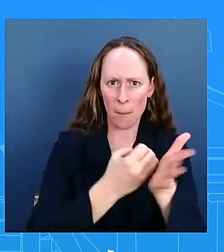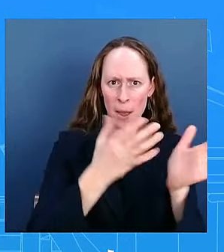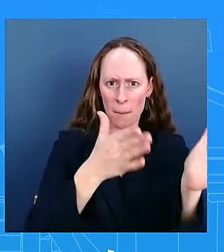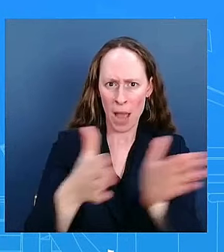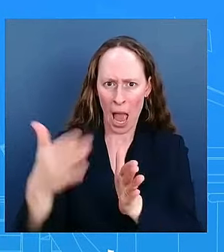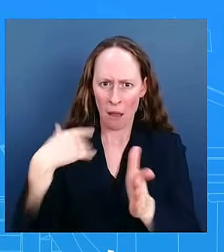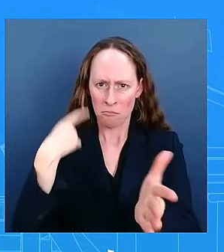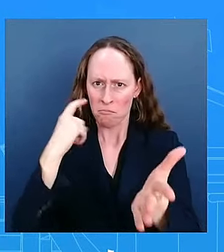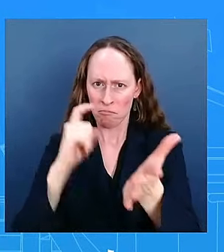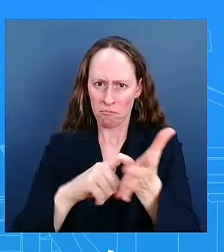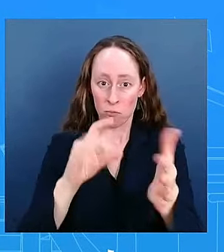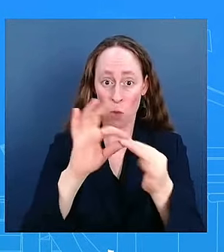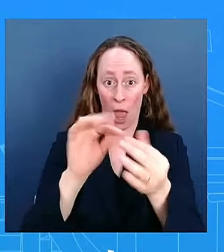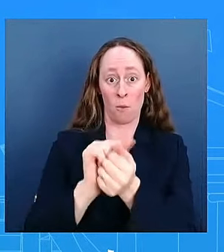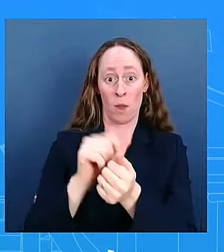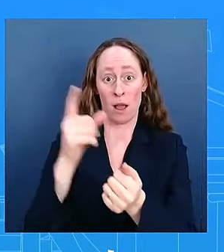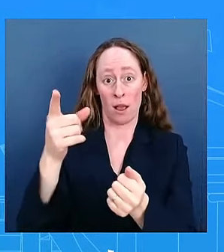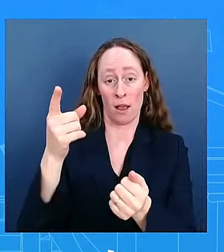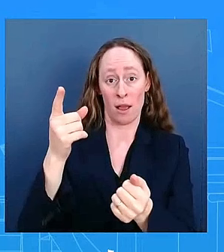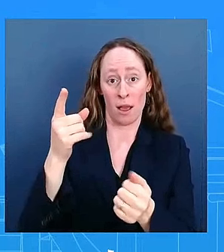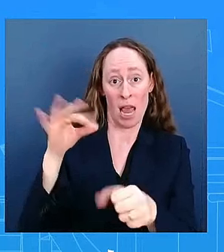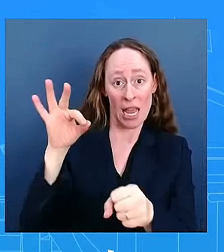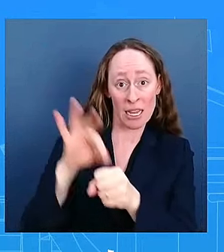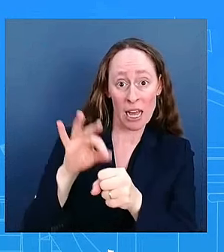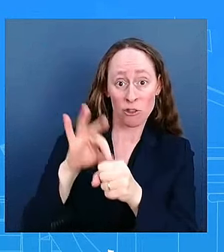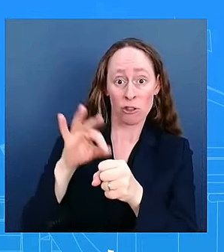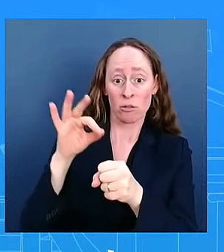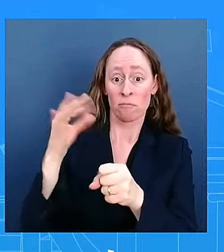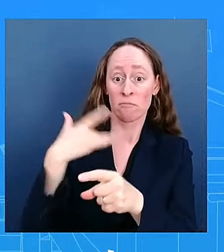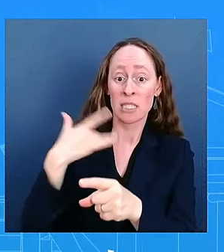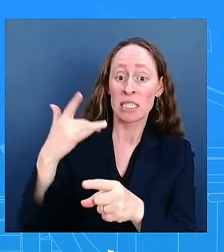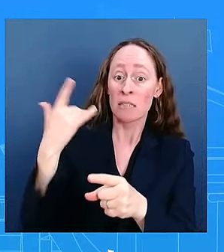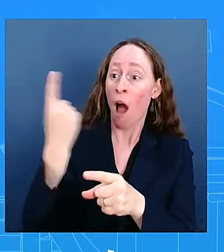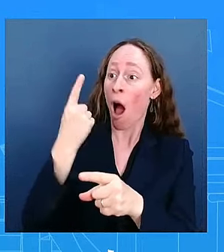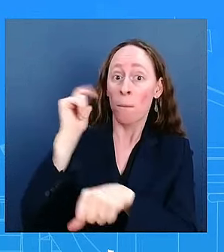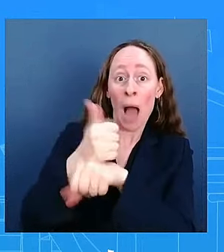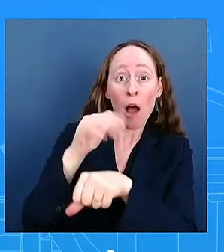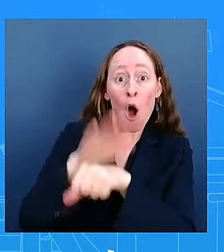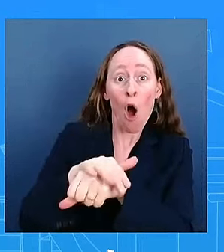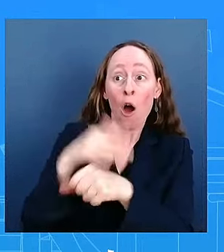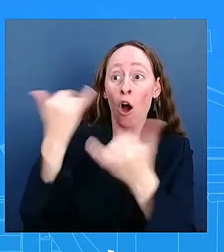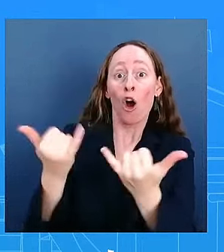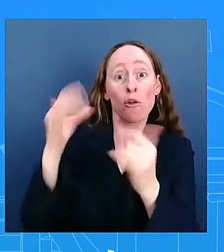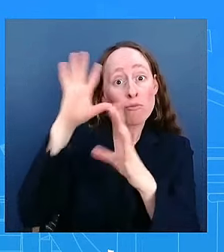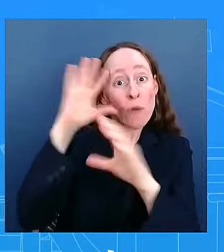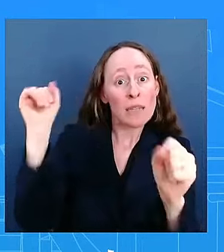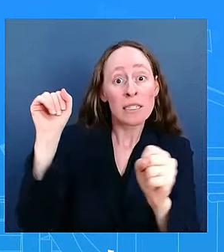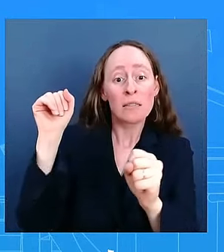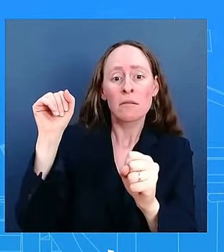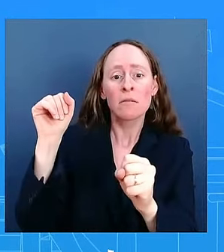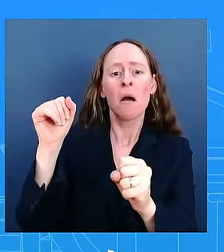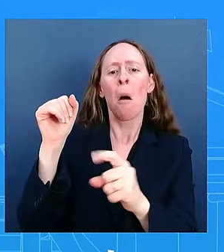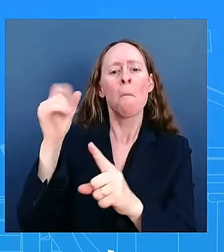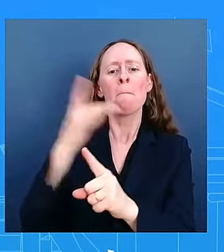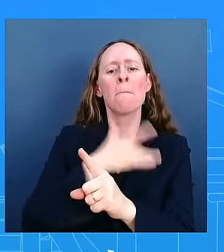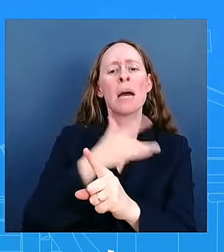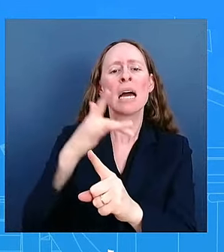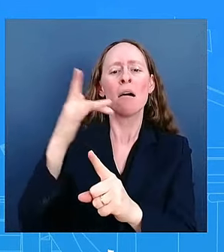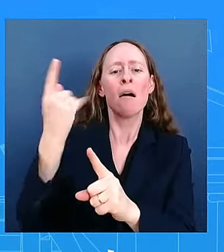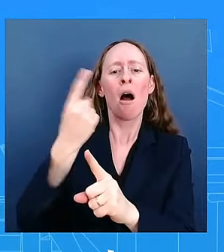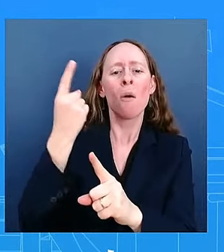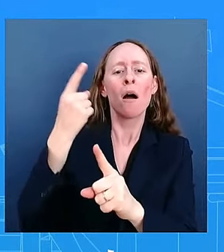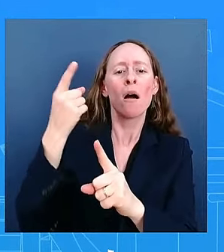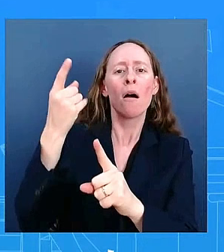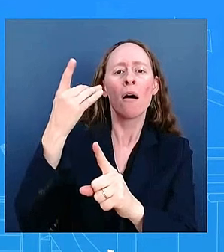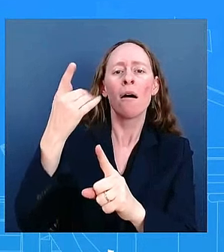winning all right others have done that you can look at those models um so i i think that that i i don't necessarily buy the idea that these are